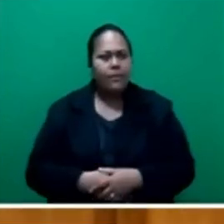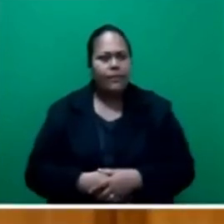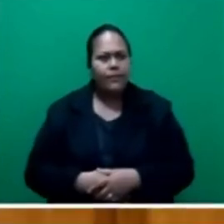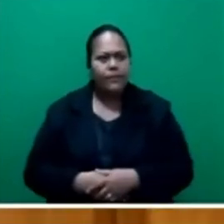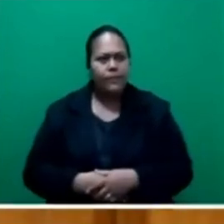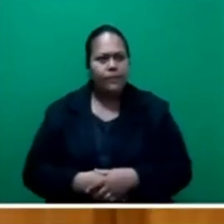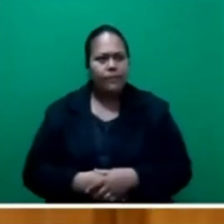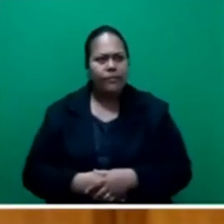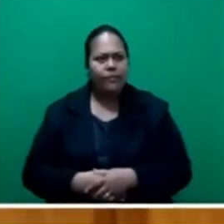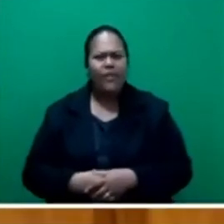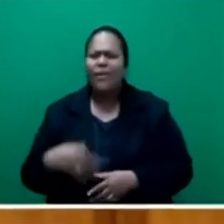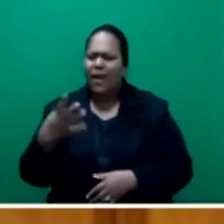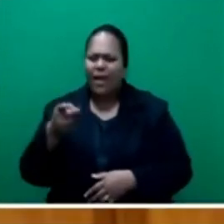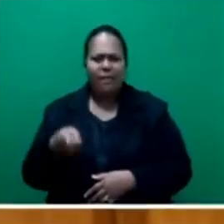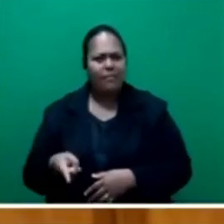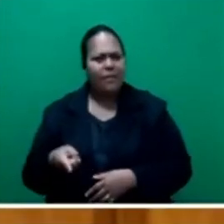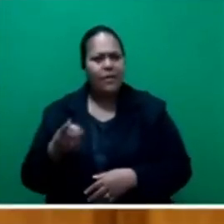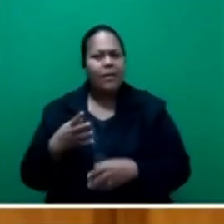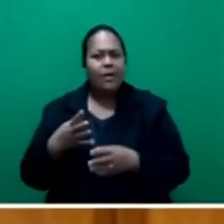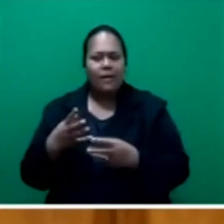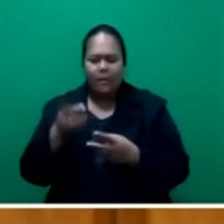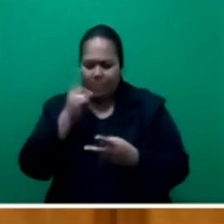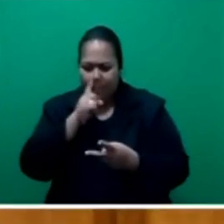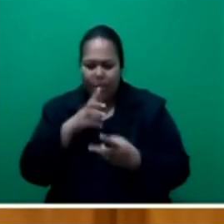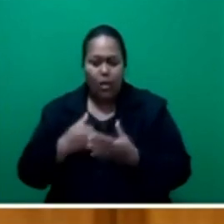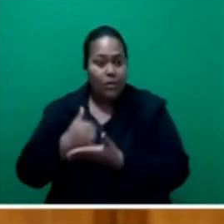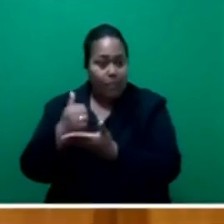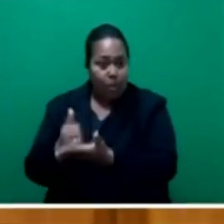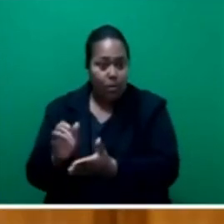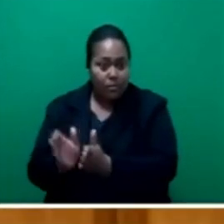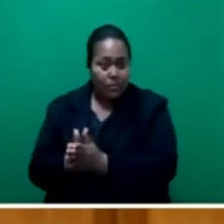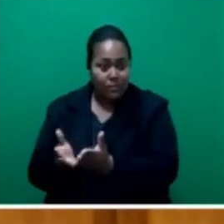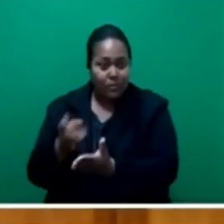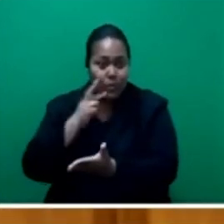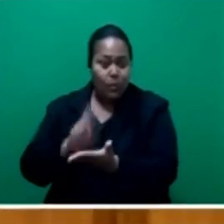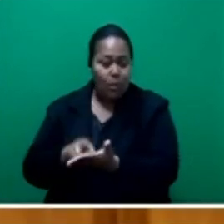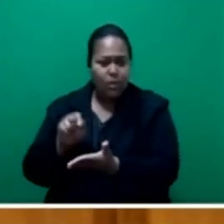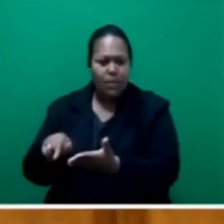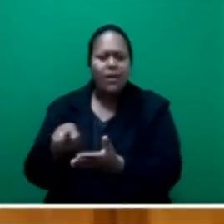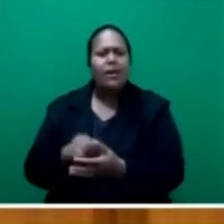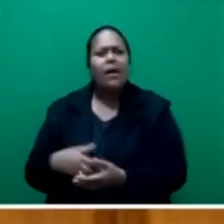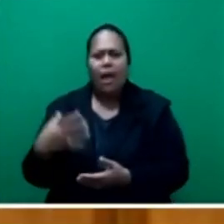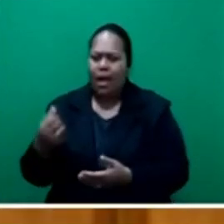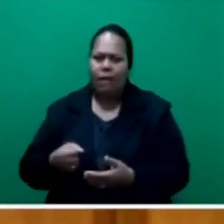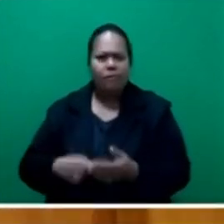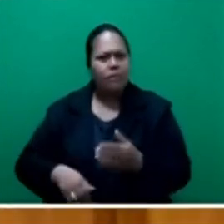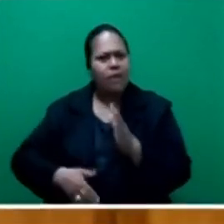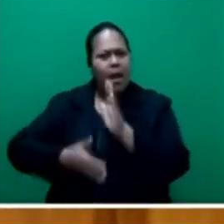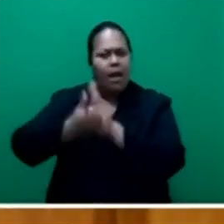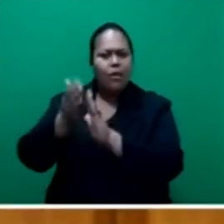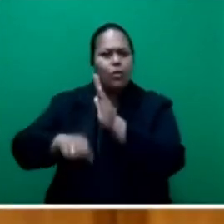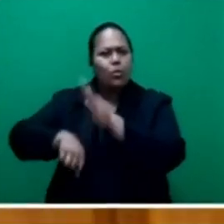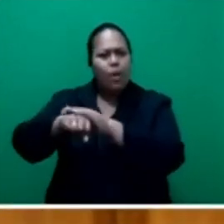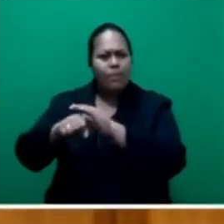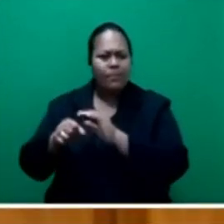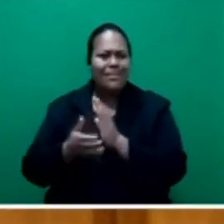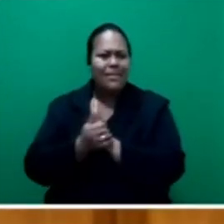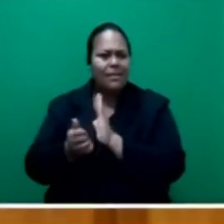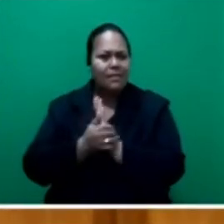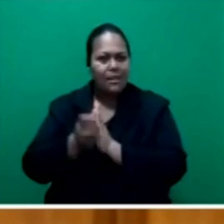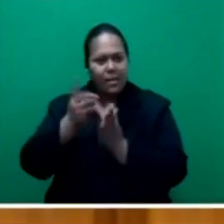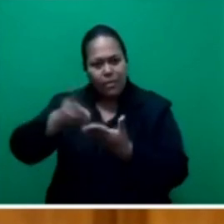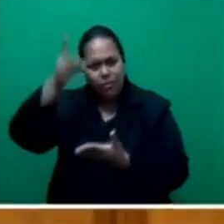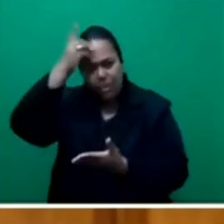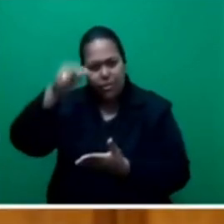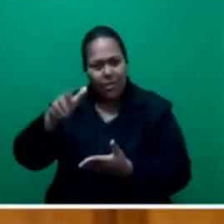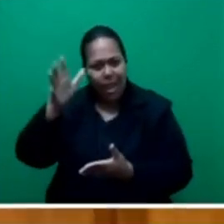like Dr. Helen Tawola, who is now a fully-fledged professor at FNU and Filipe Chitokov, USP.